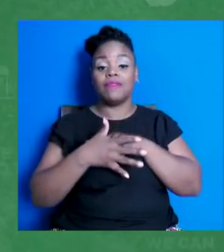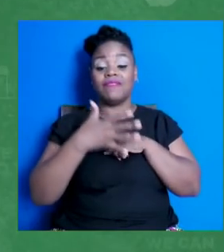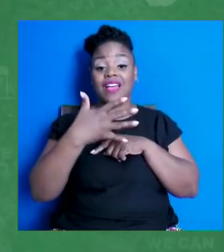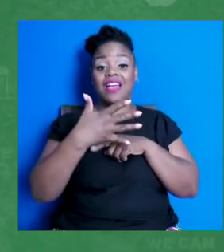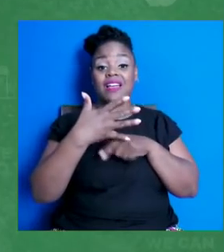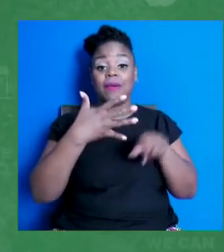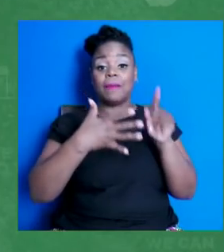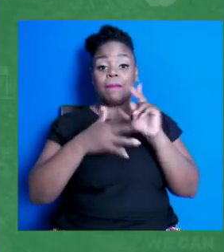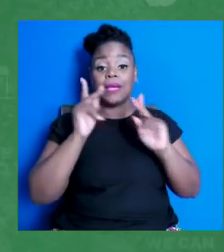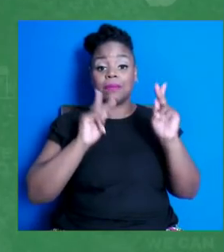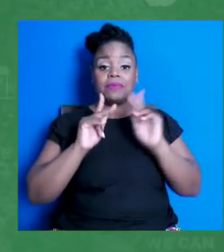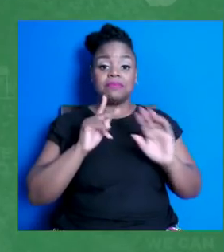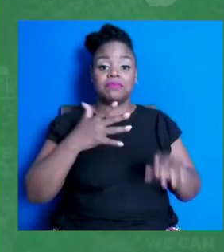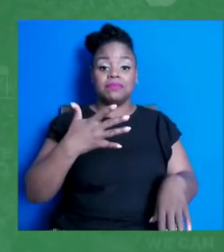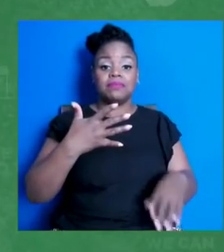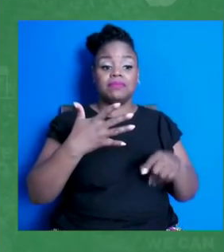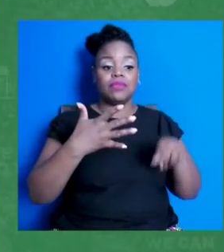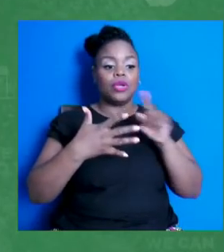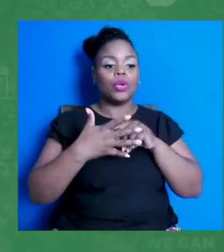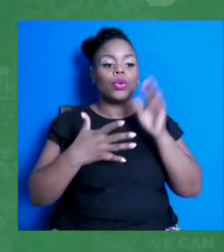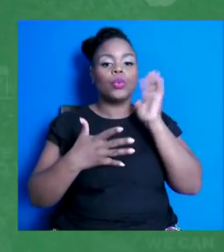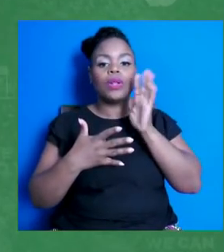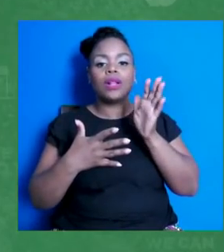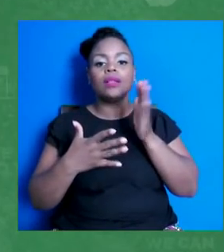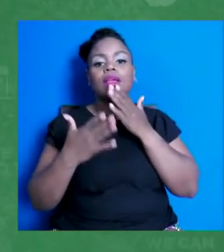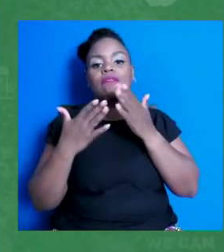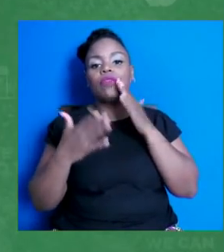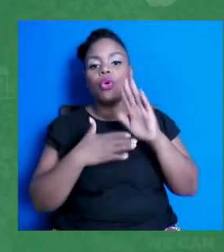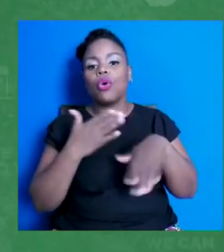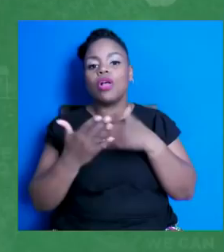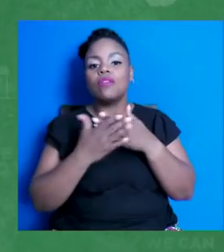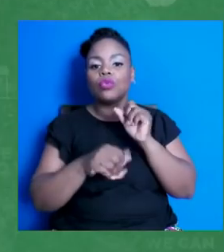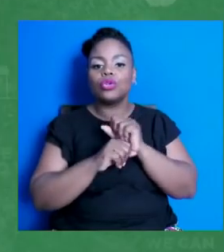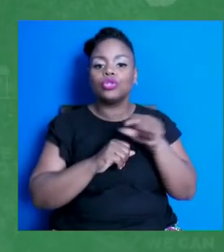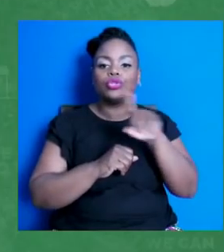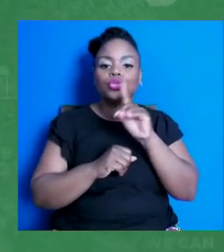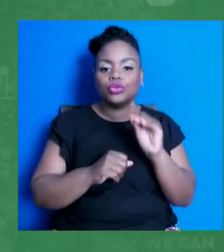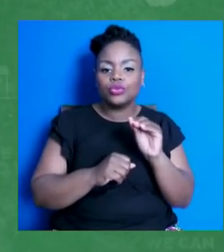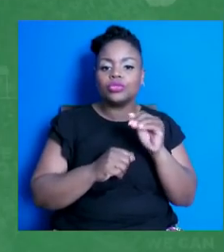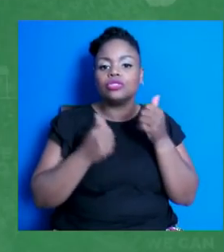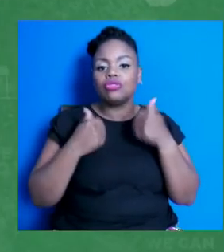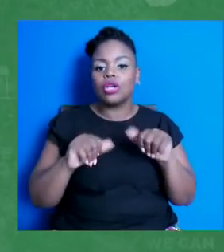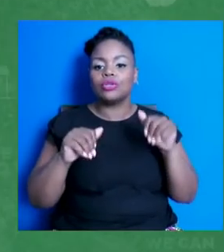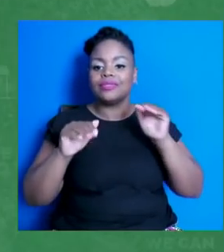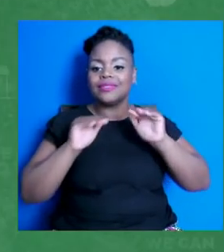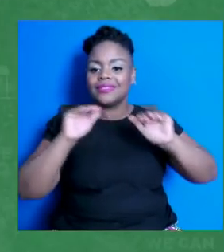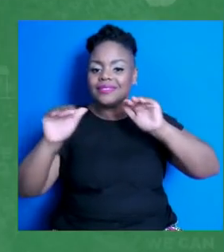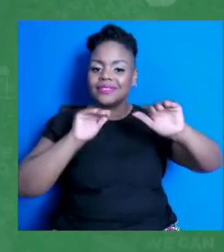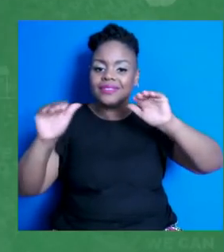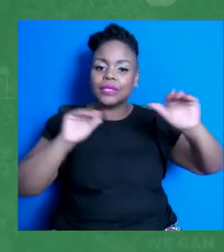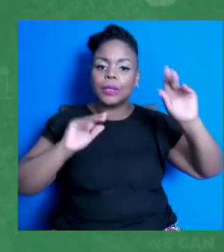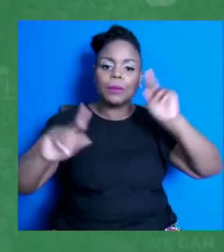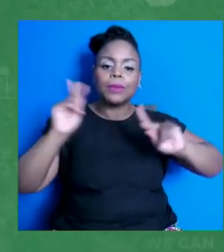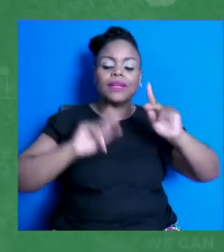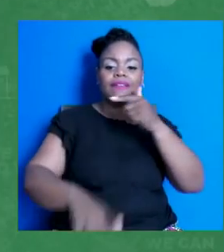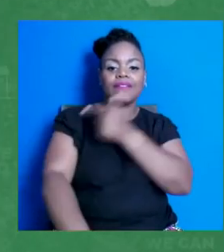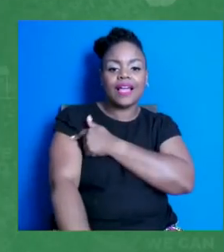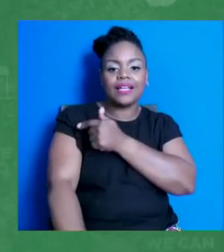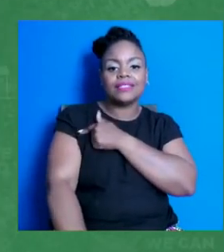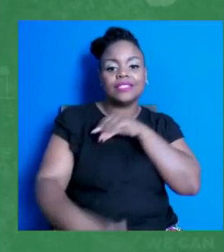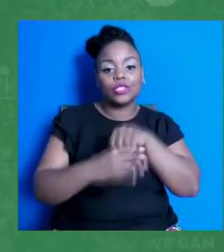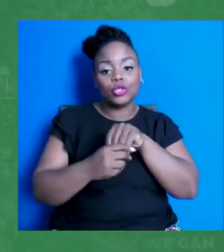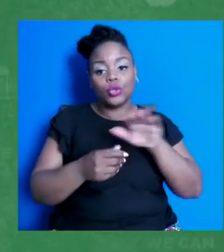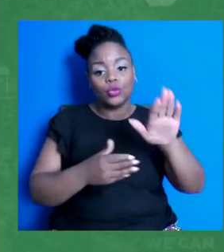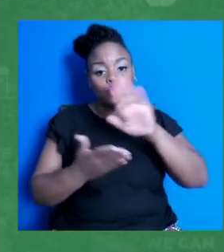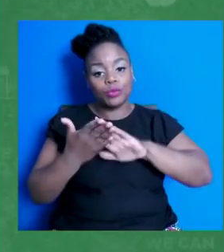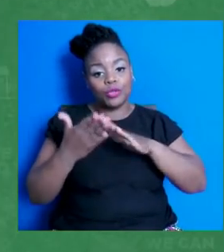we're excited and thankful for all the work that you're doing to get folks vaccinated in your communities. And I'll kick it over to me.